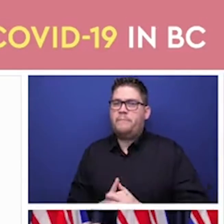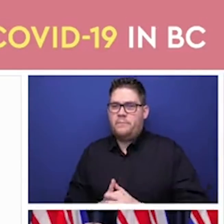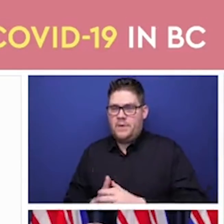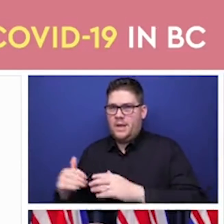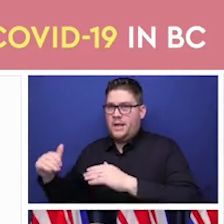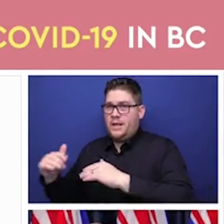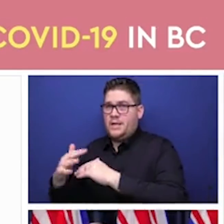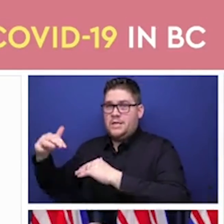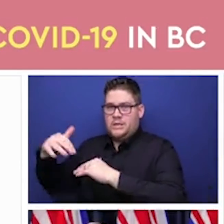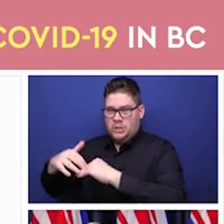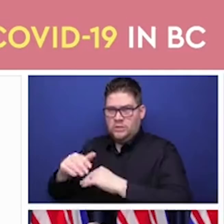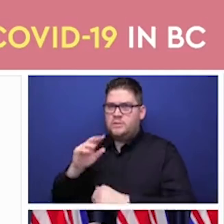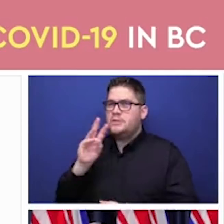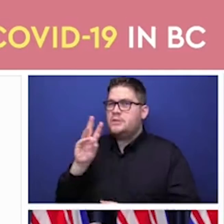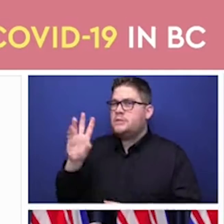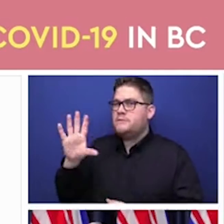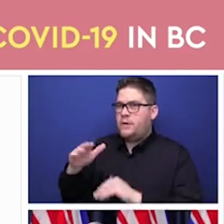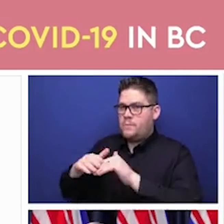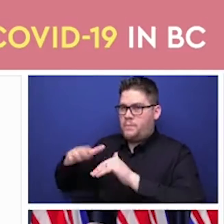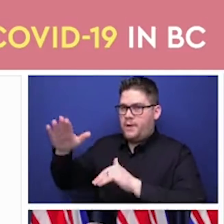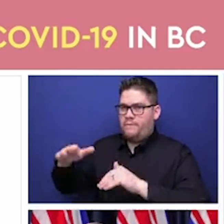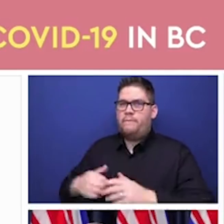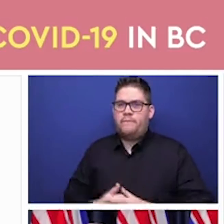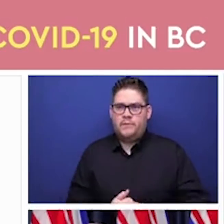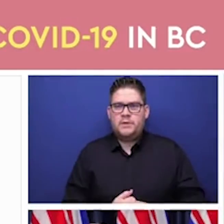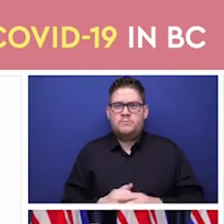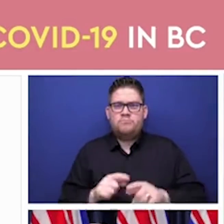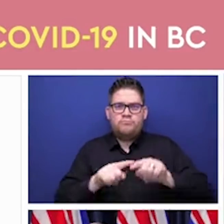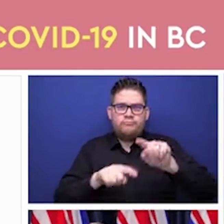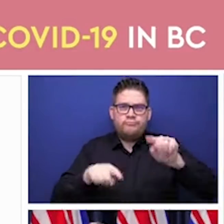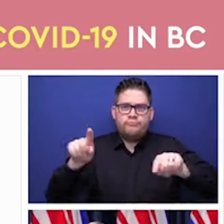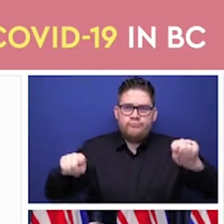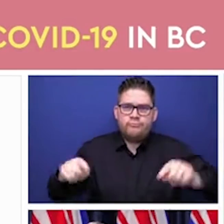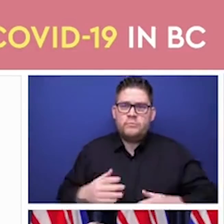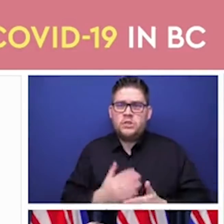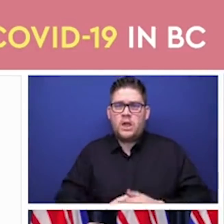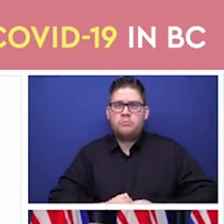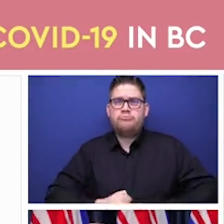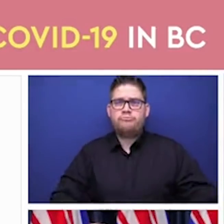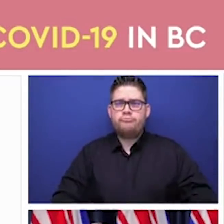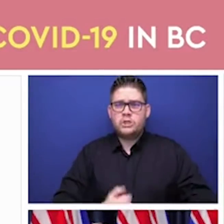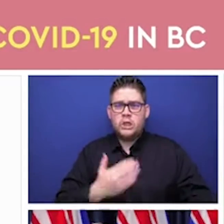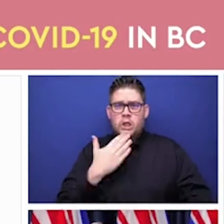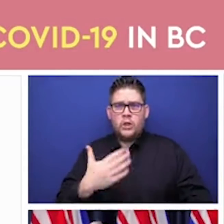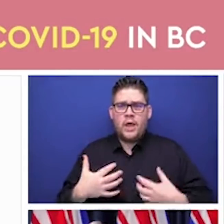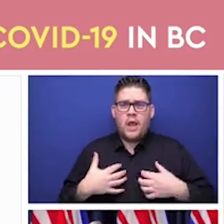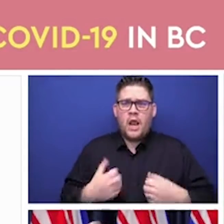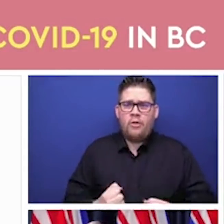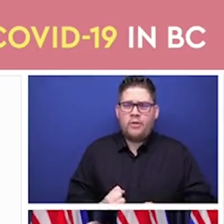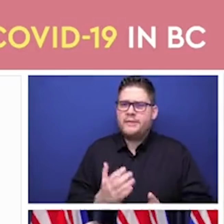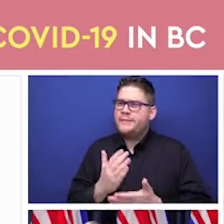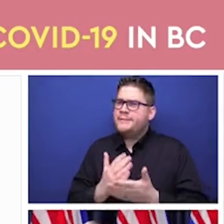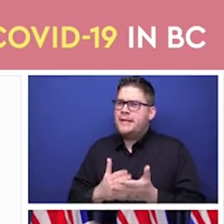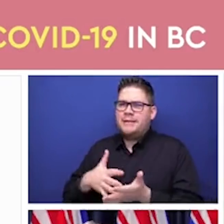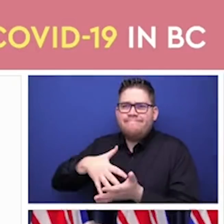frail, some of them are very vigorous, and we've set up a system here for the last two weeks of March